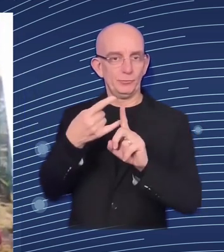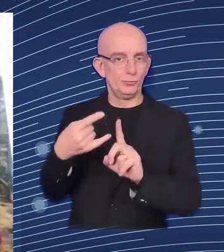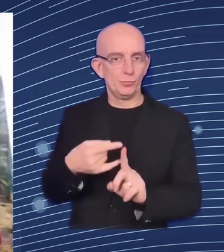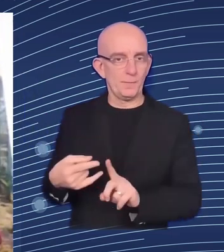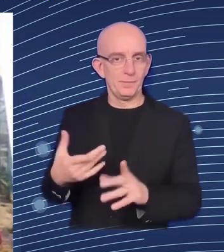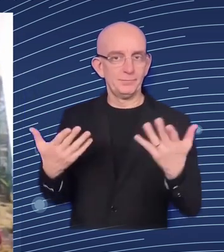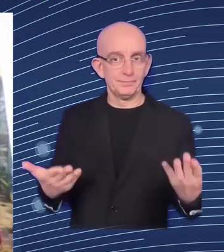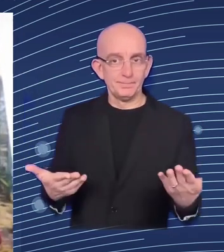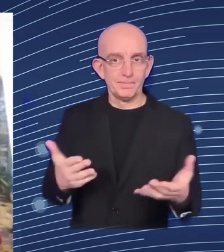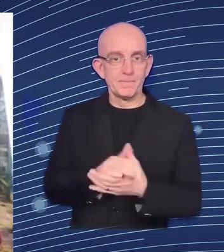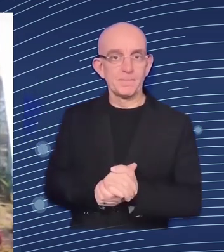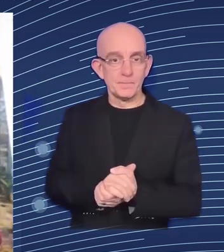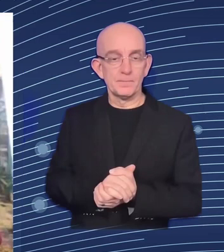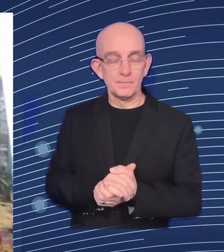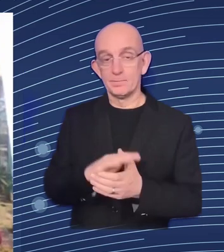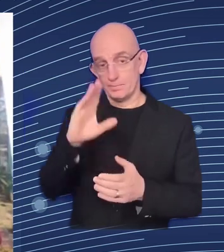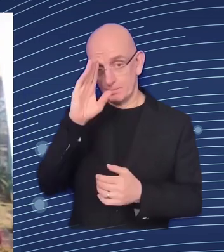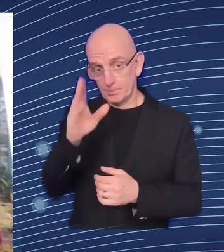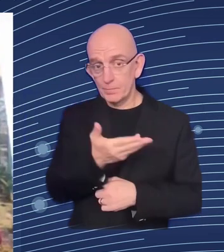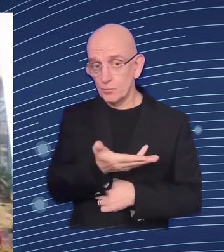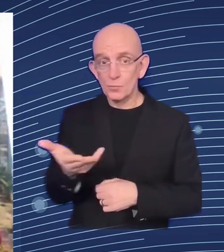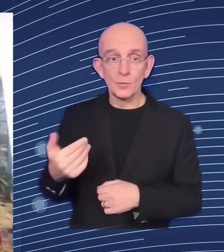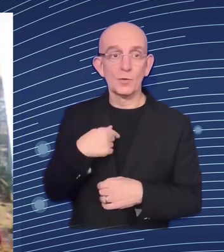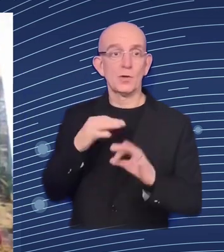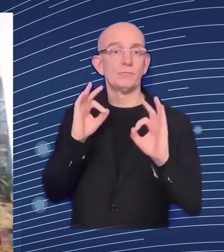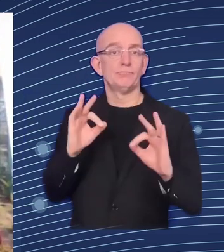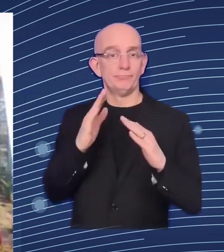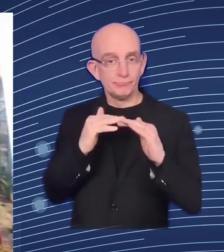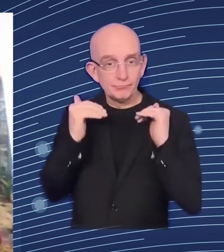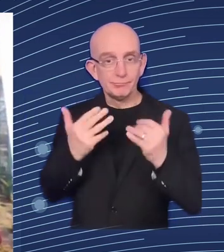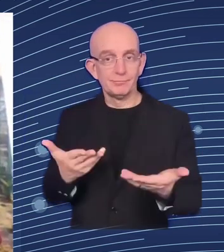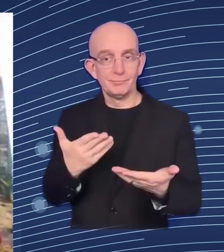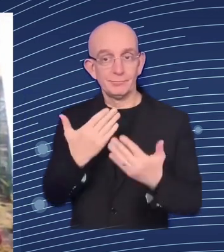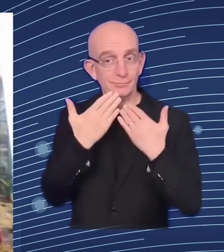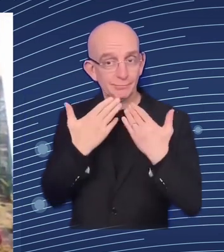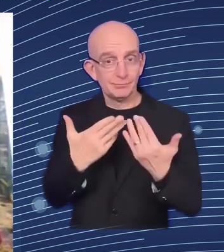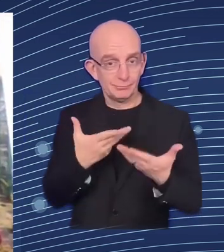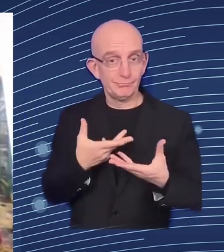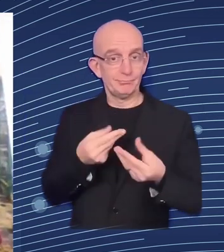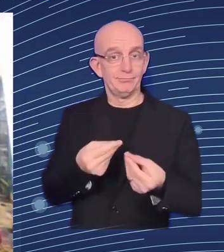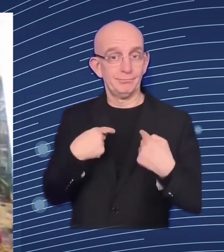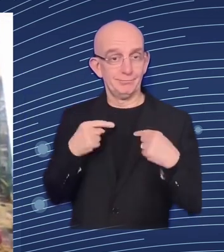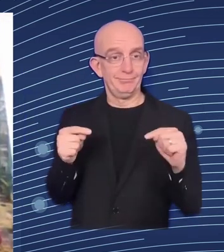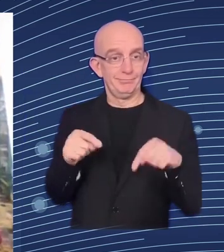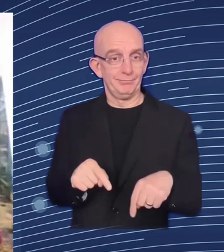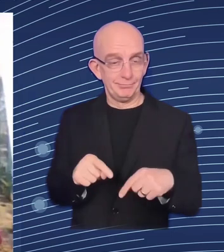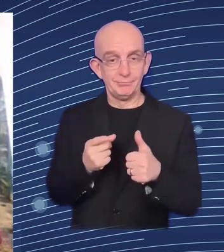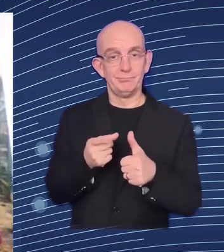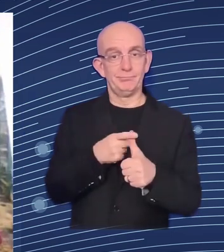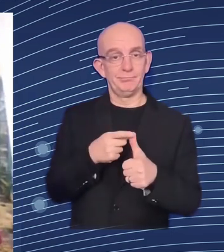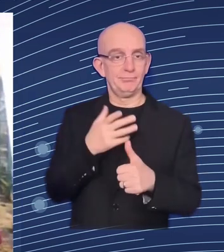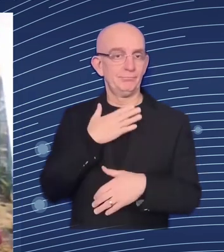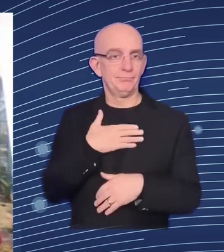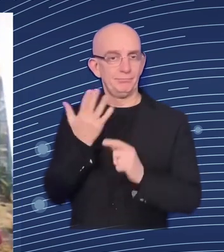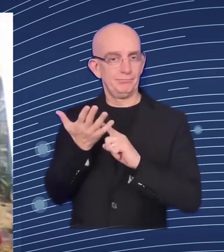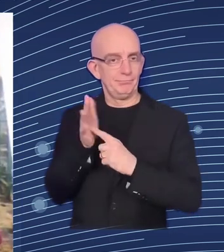the invitation first of all i want to represent myself and i represent the state institution under the cabinet of minister